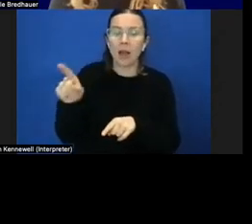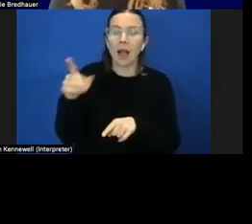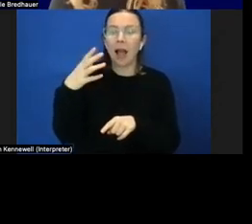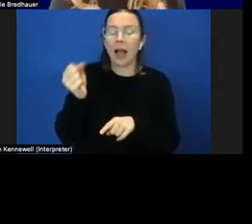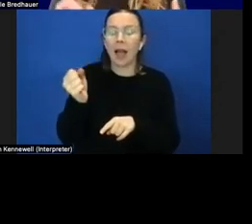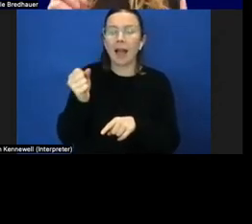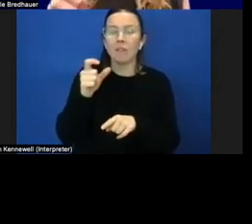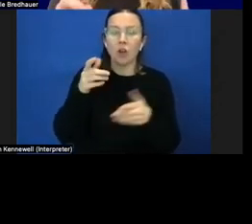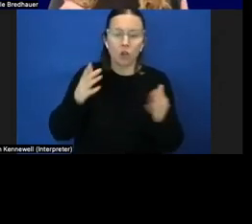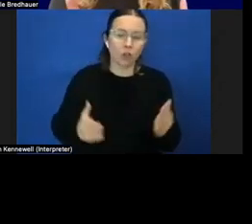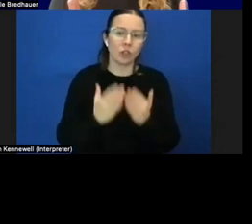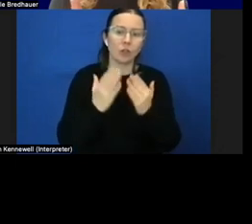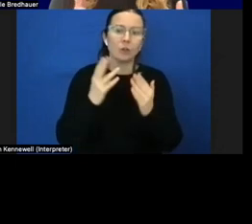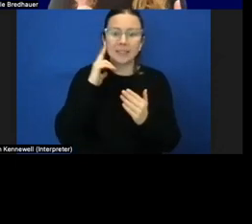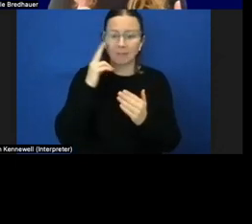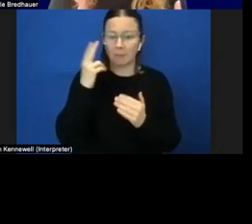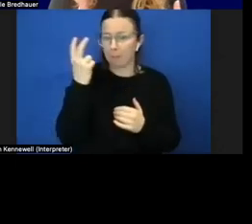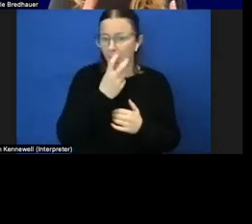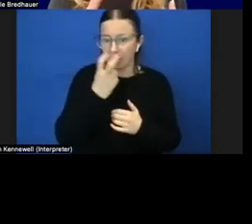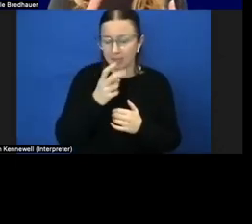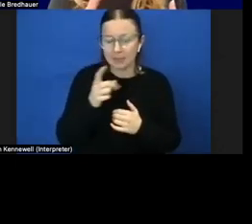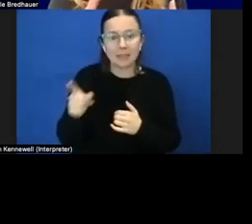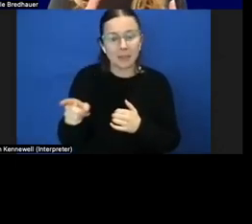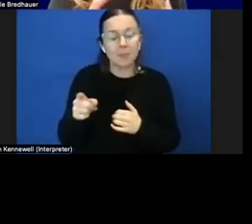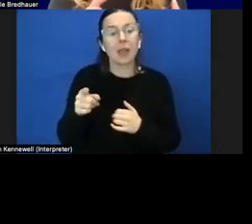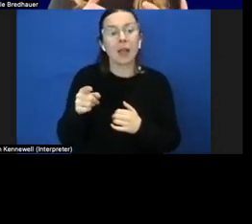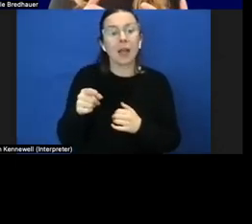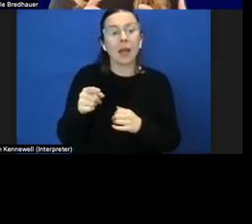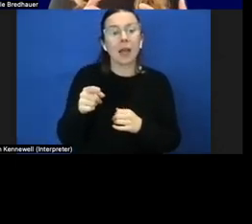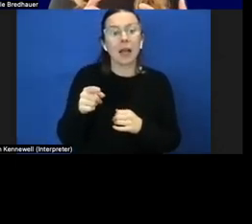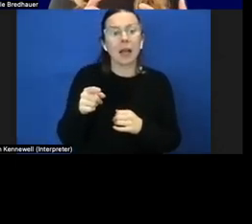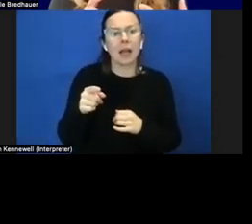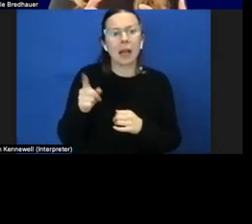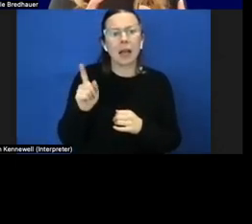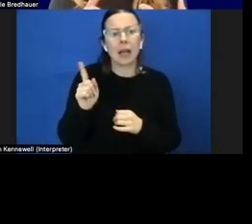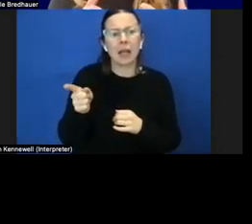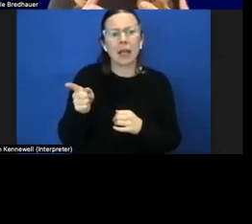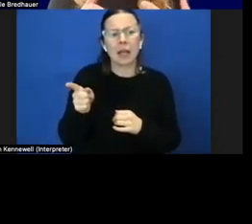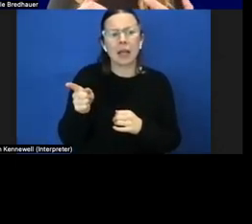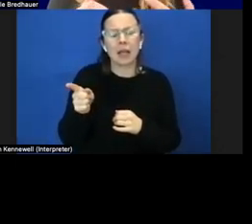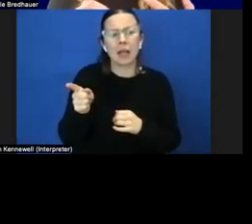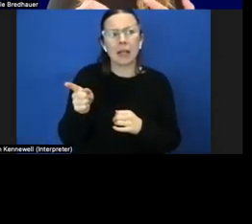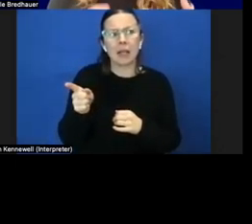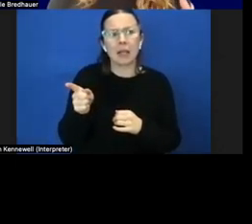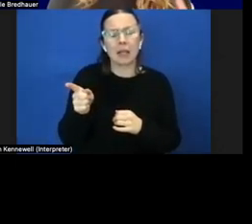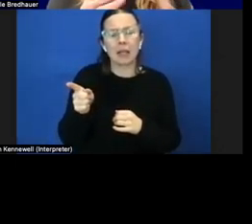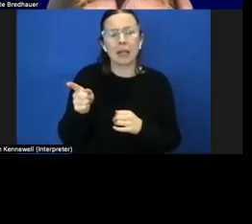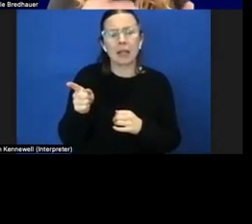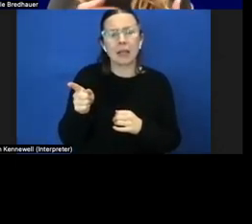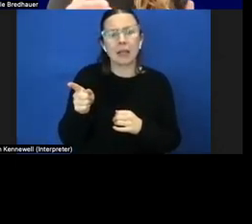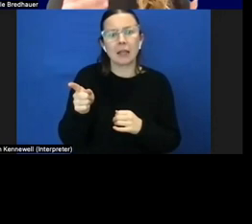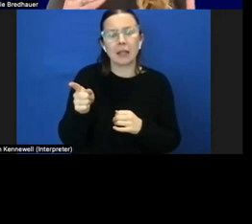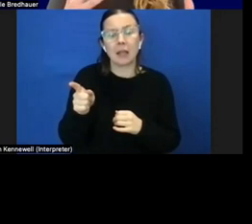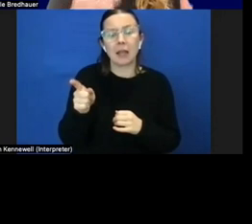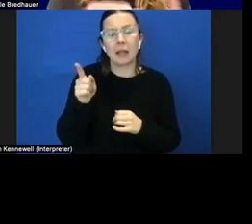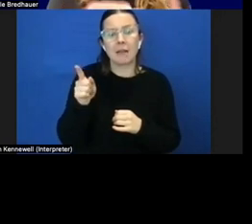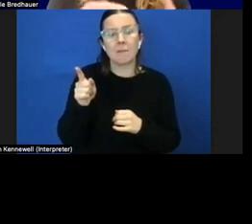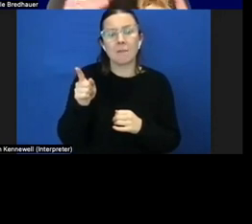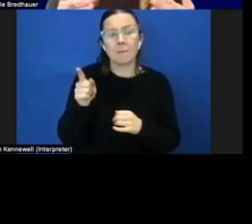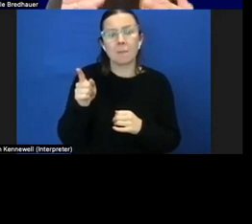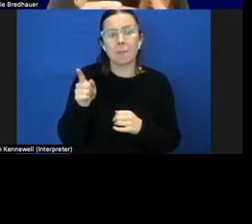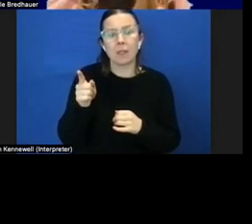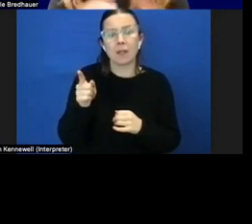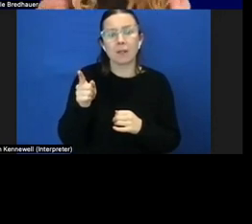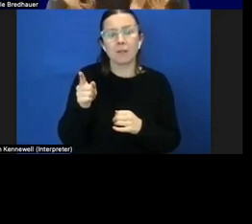as well um he from um a vision from